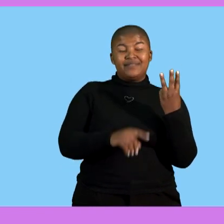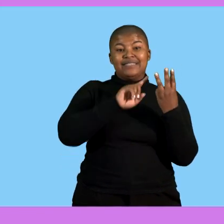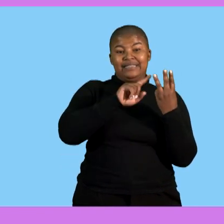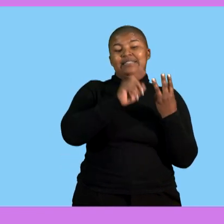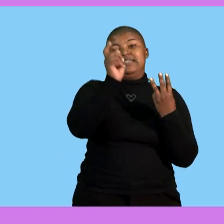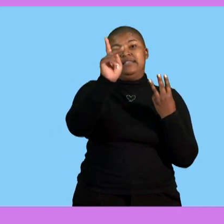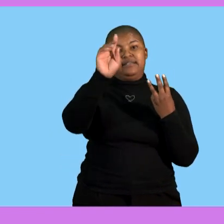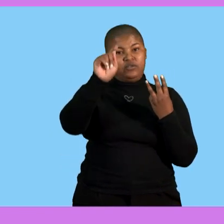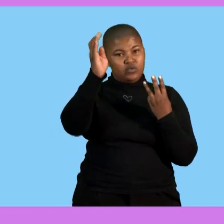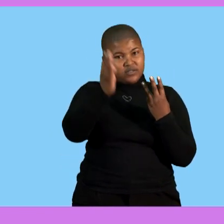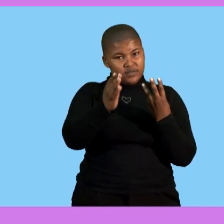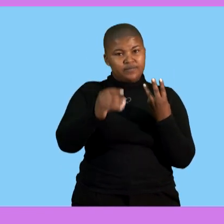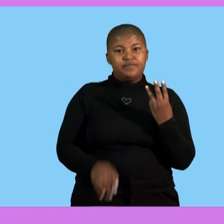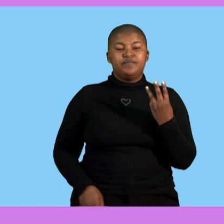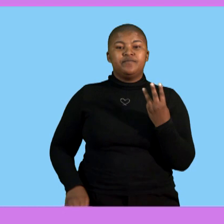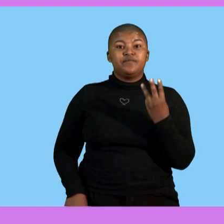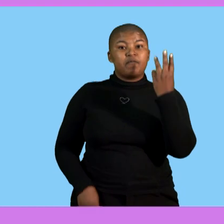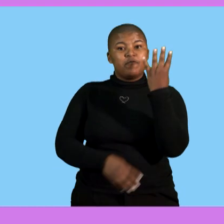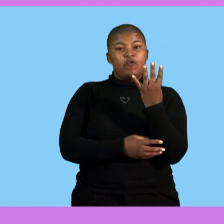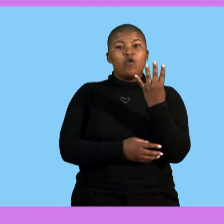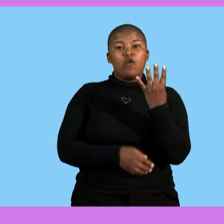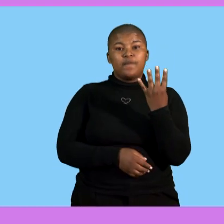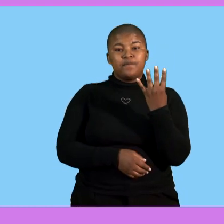three, four,